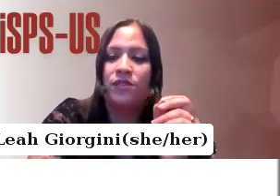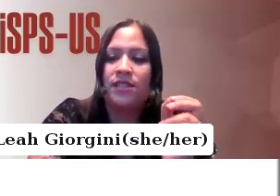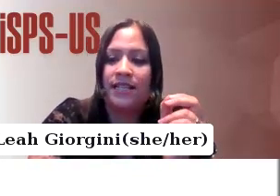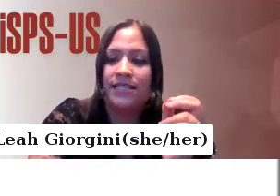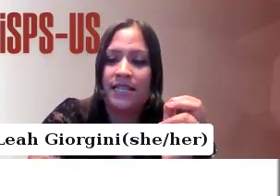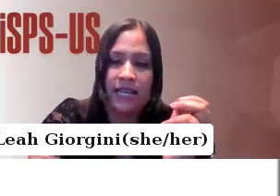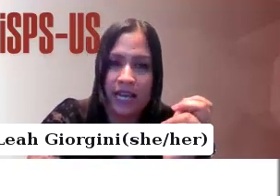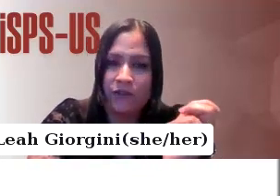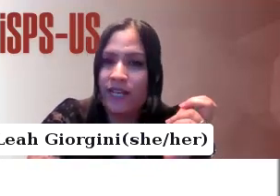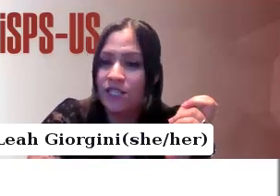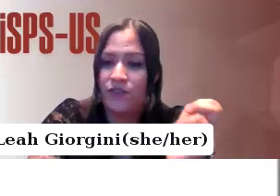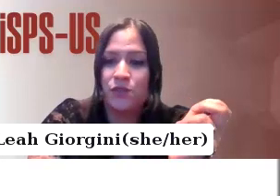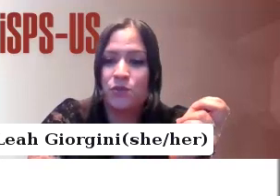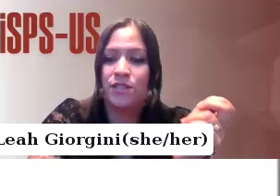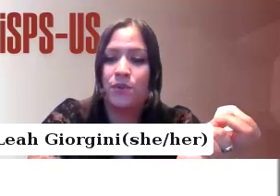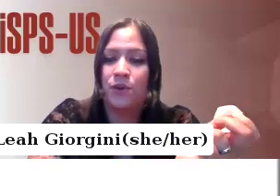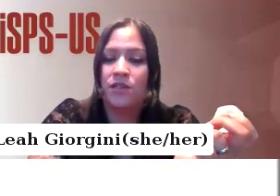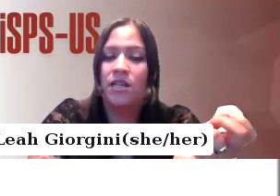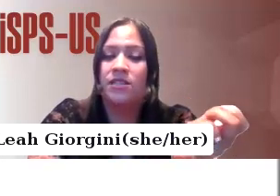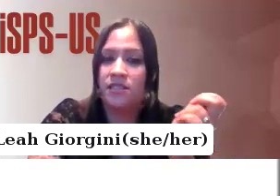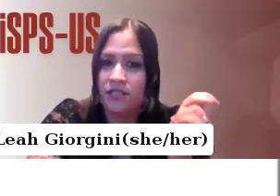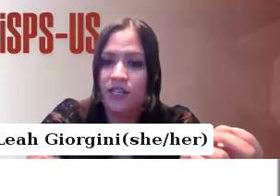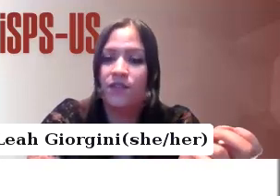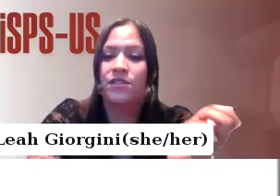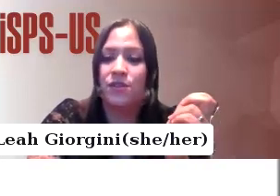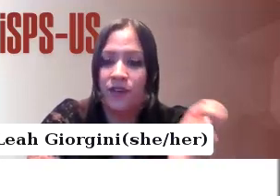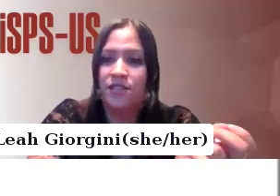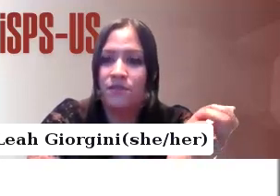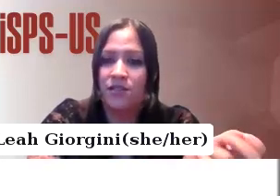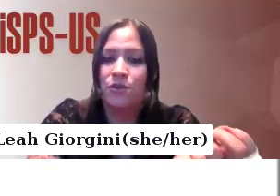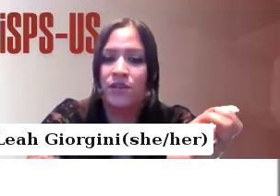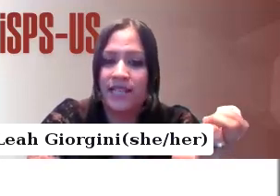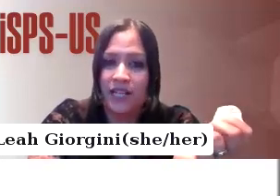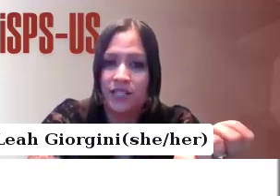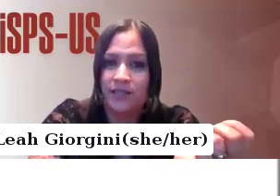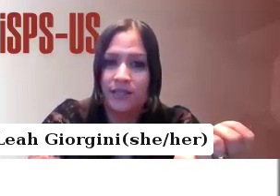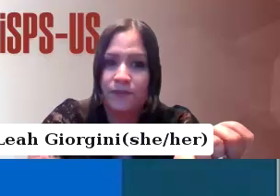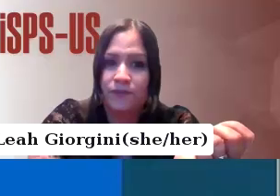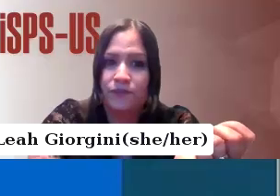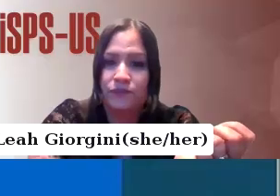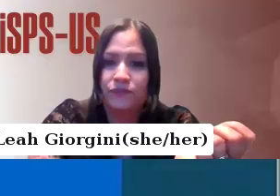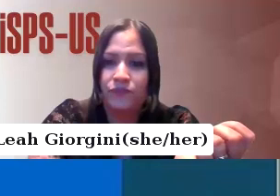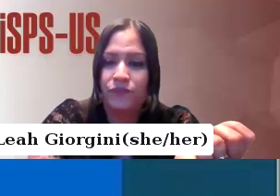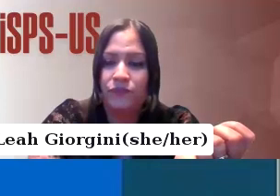reinforces the idea that every individual we support deserves those fundamental protections.